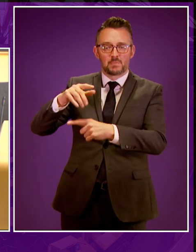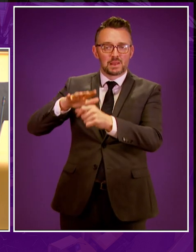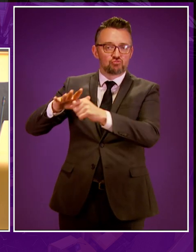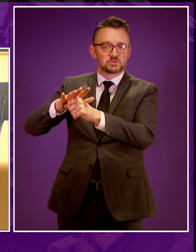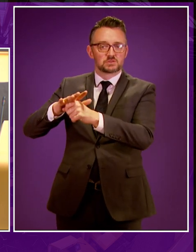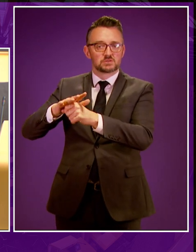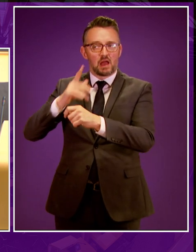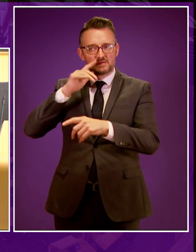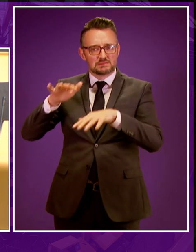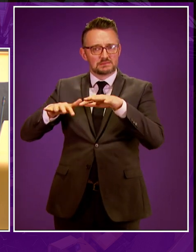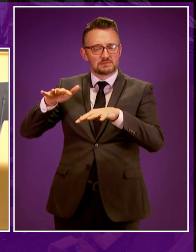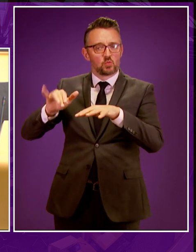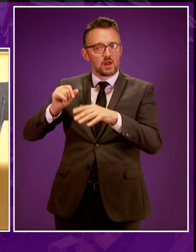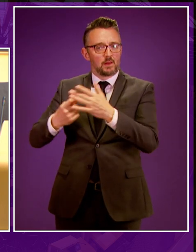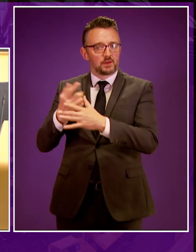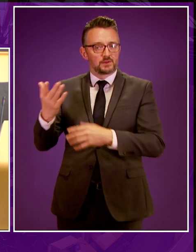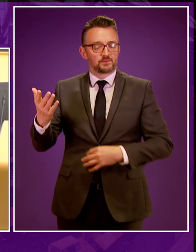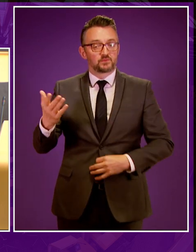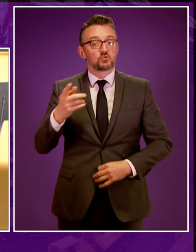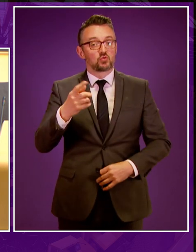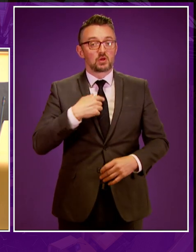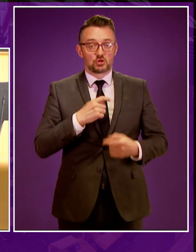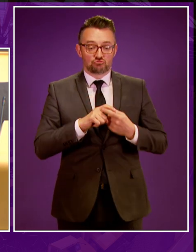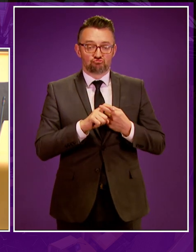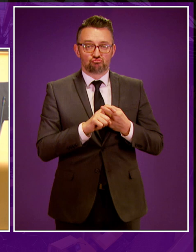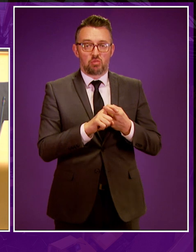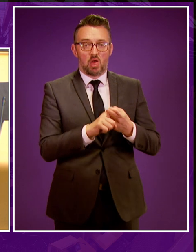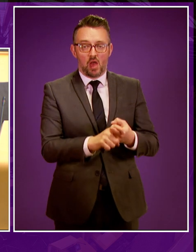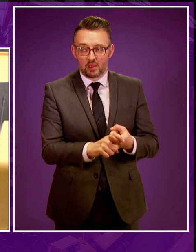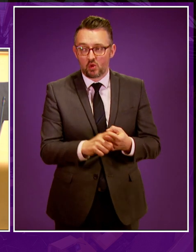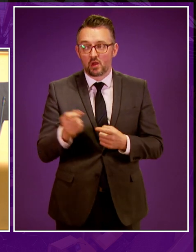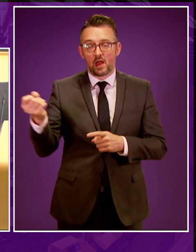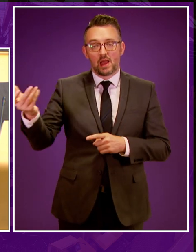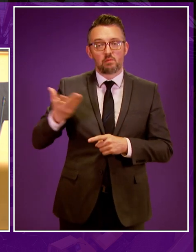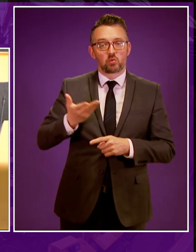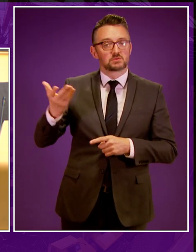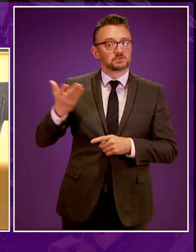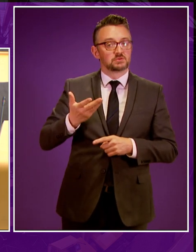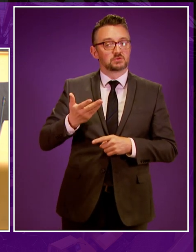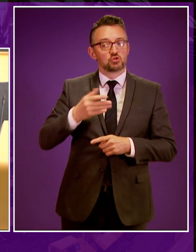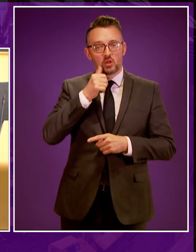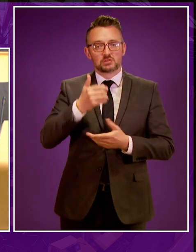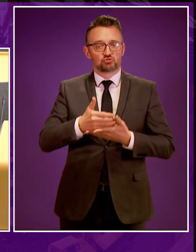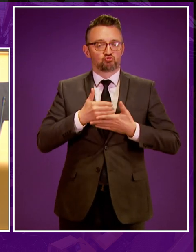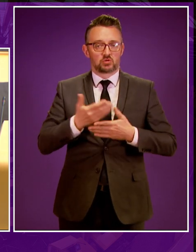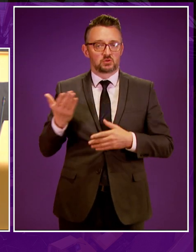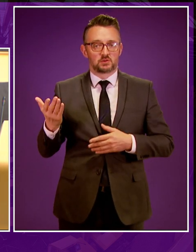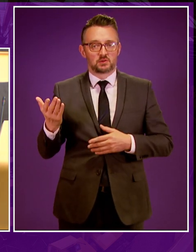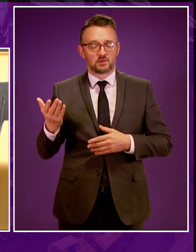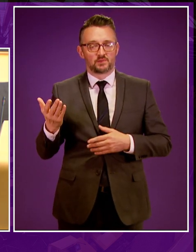from whom we import gas. So over-reliance on imports does not give us security of supply.